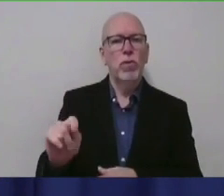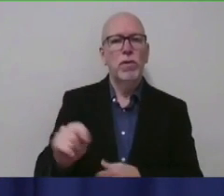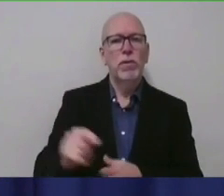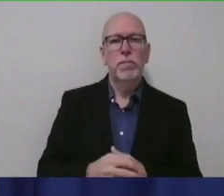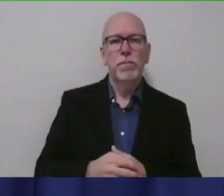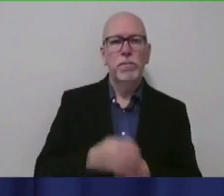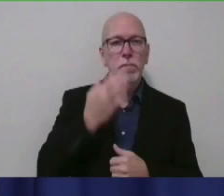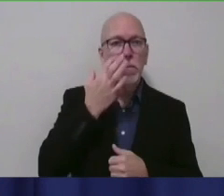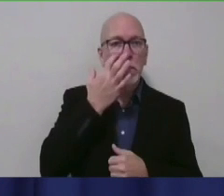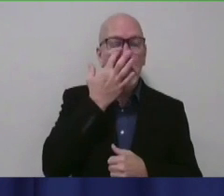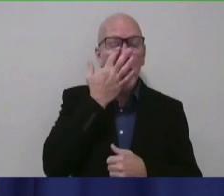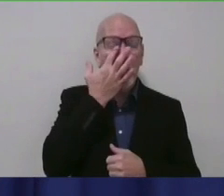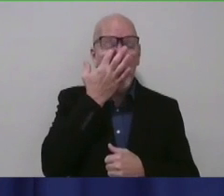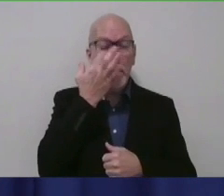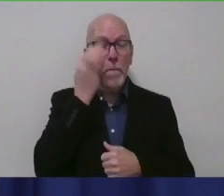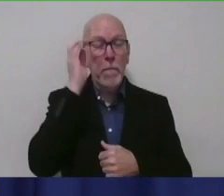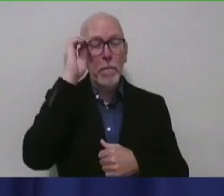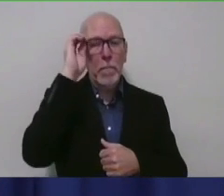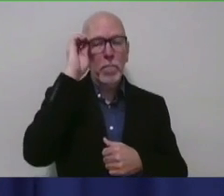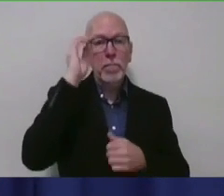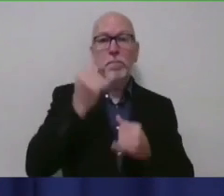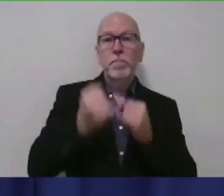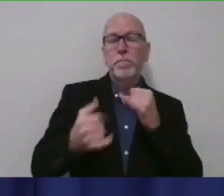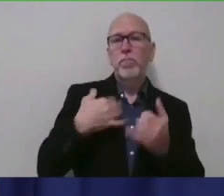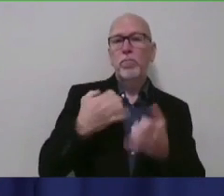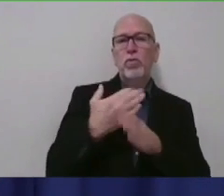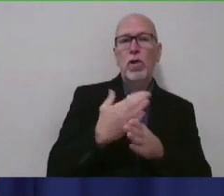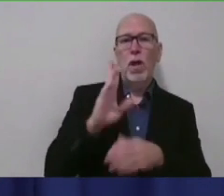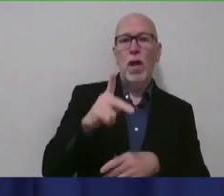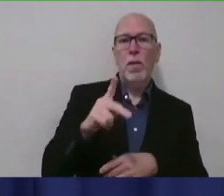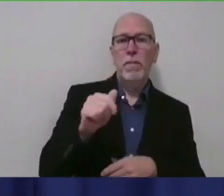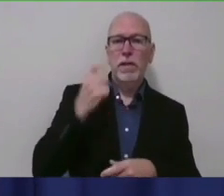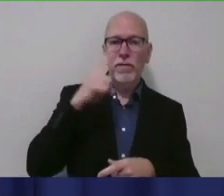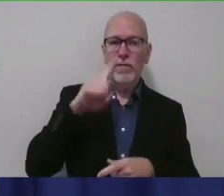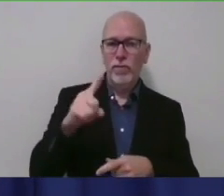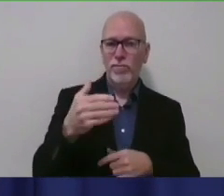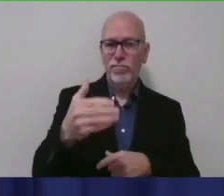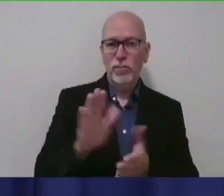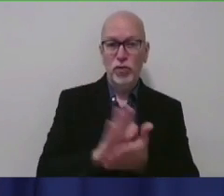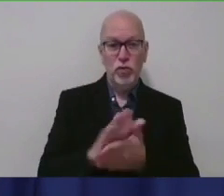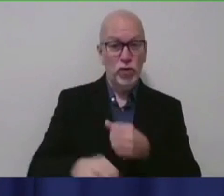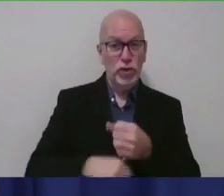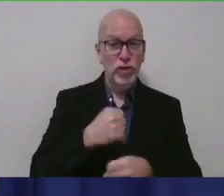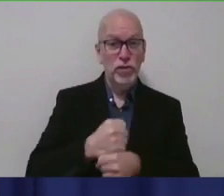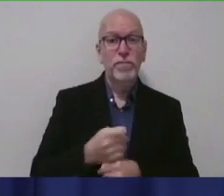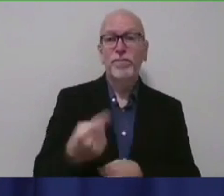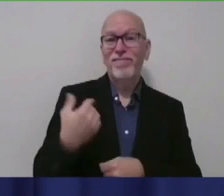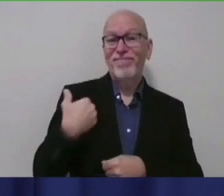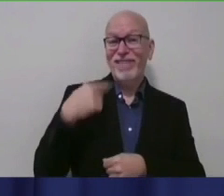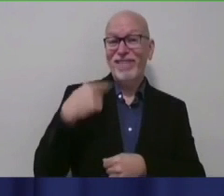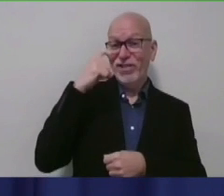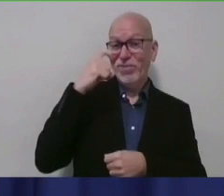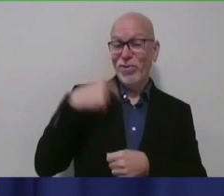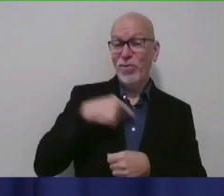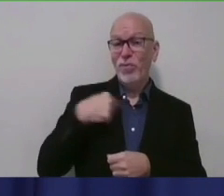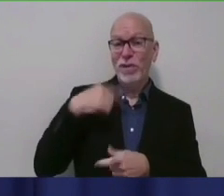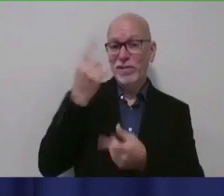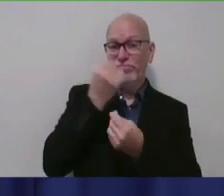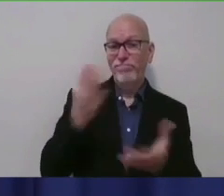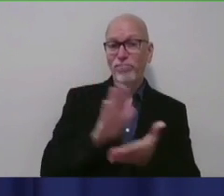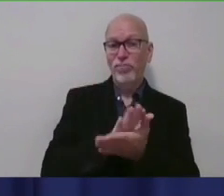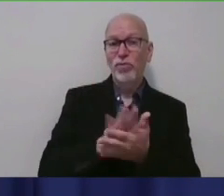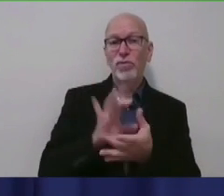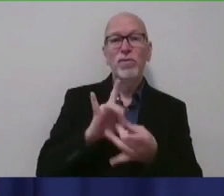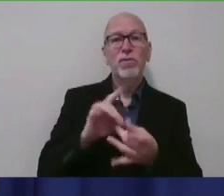Finally, I'd like to share an update on our planning for the upcoming school year. Earlier this summer, we issued guidance for schools related to